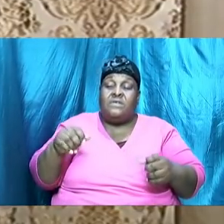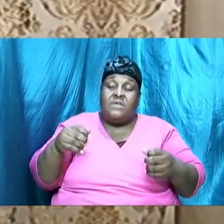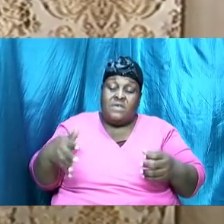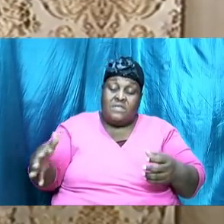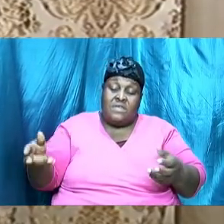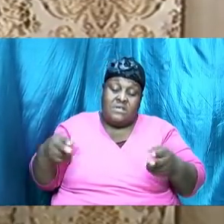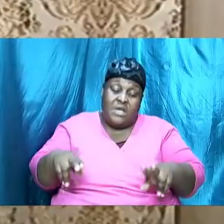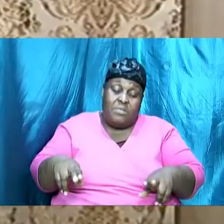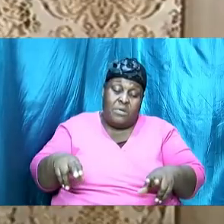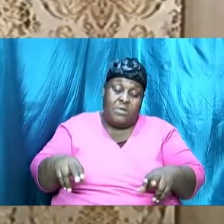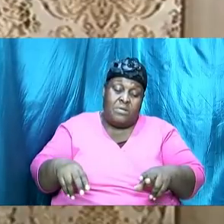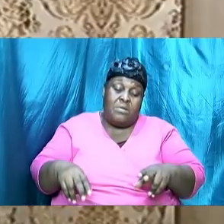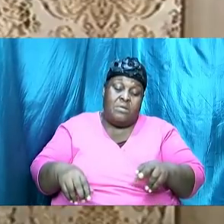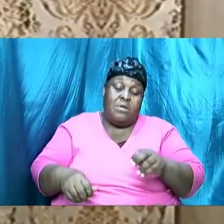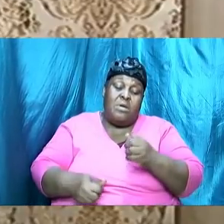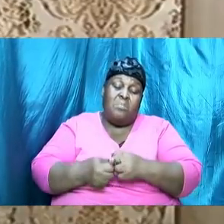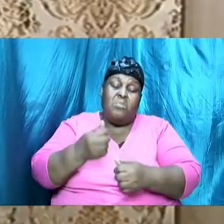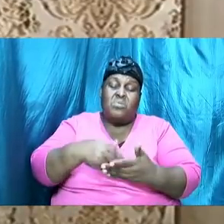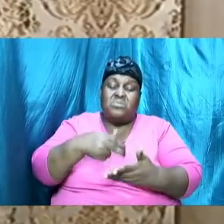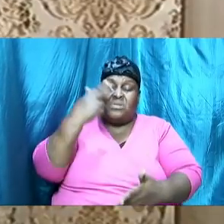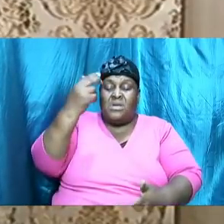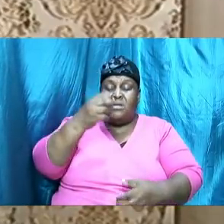creator of the ends of the earth